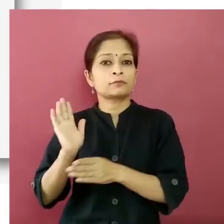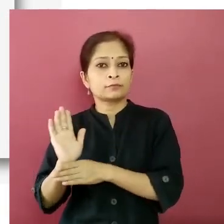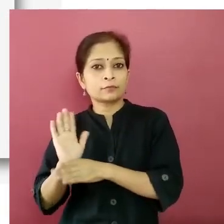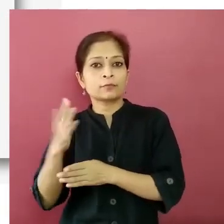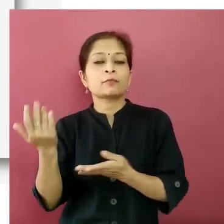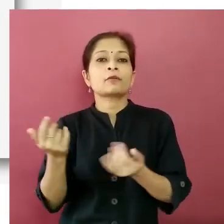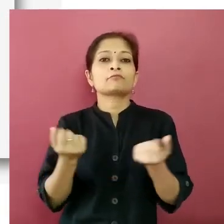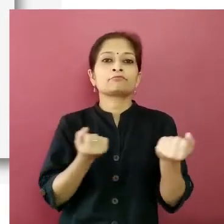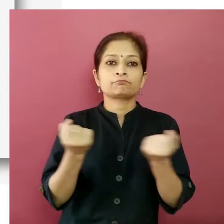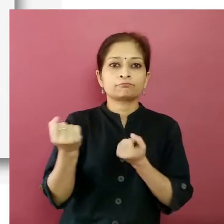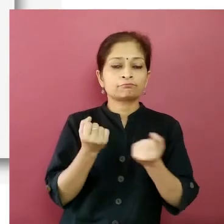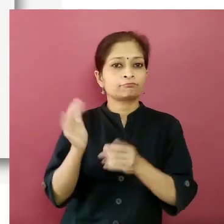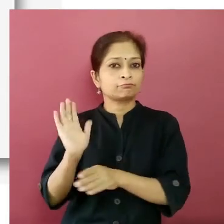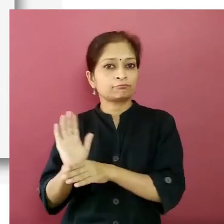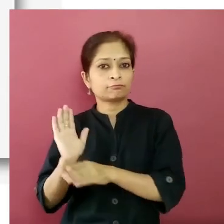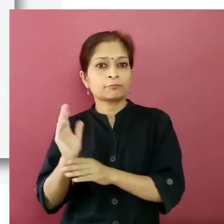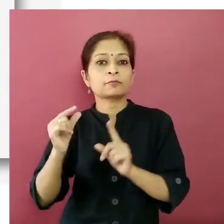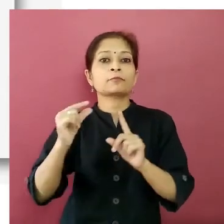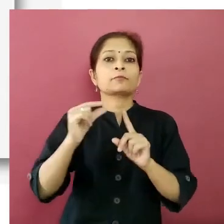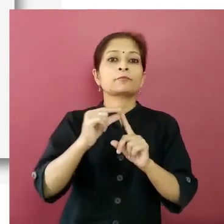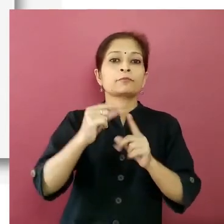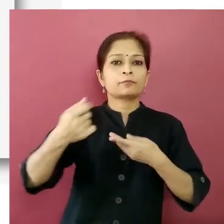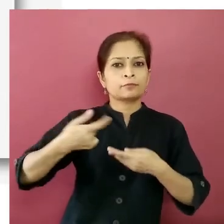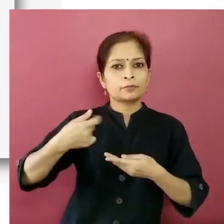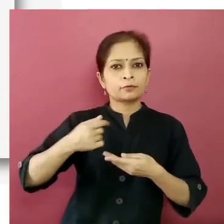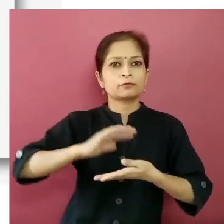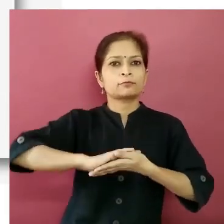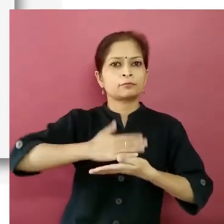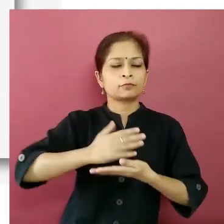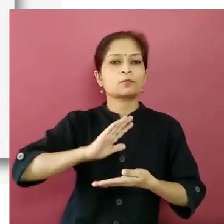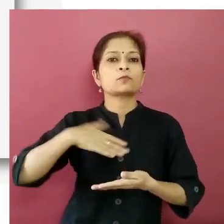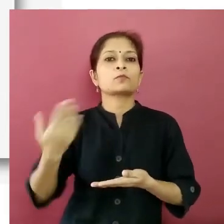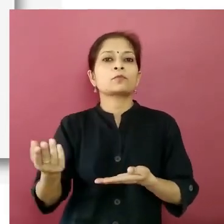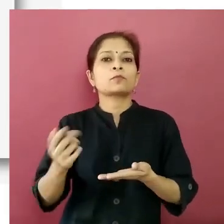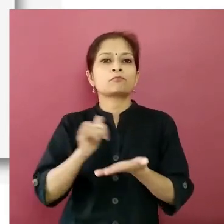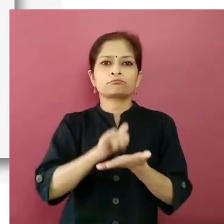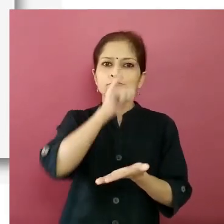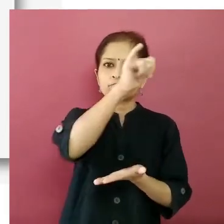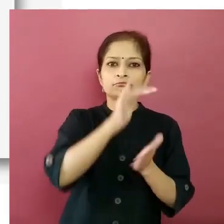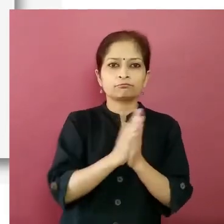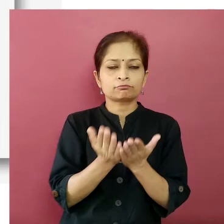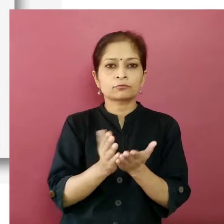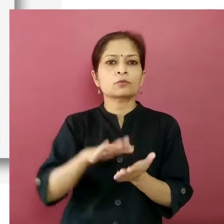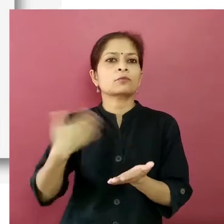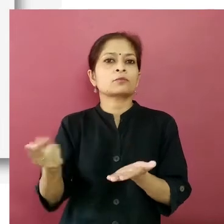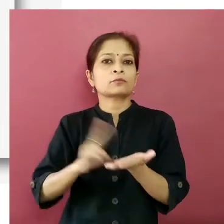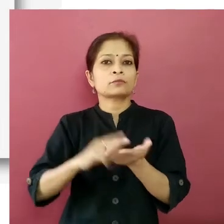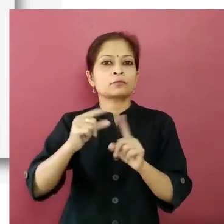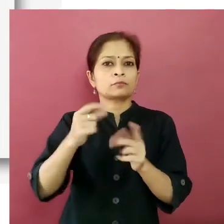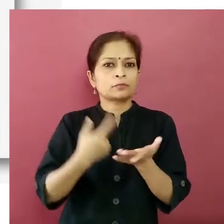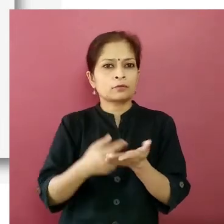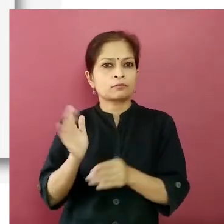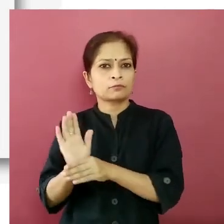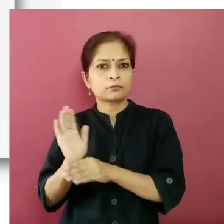pension passbook NPR smart card or your voter ID please note that your photo ID will be